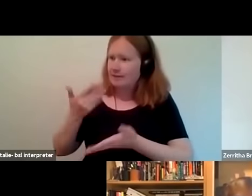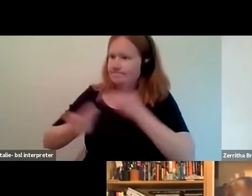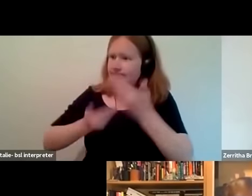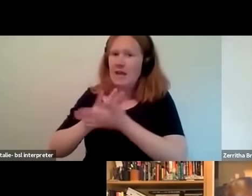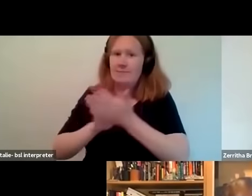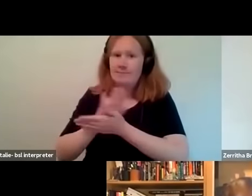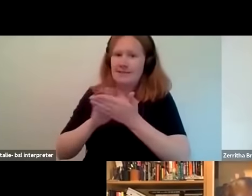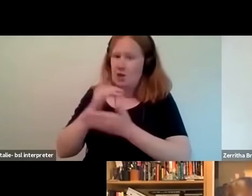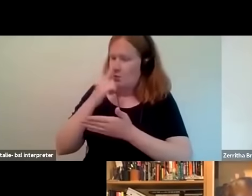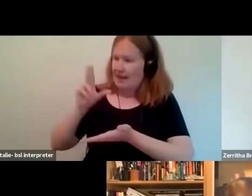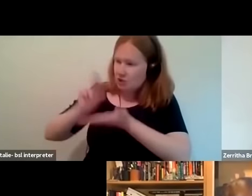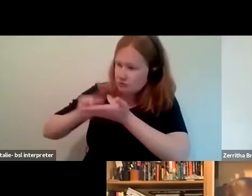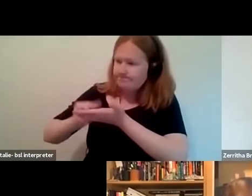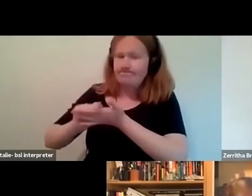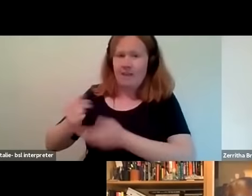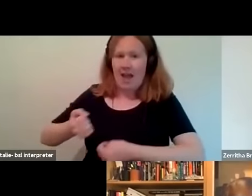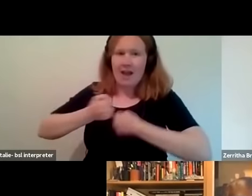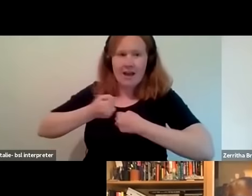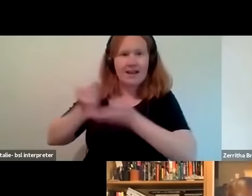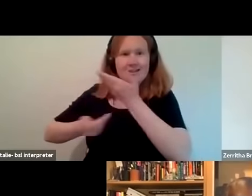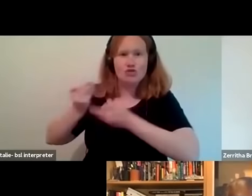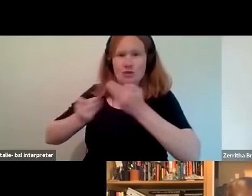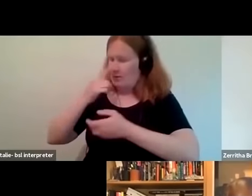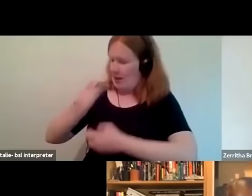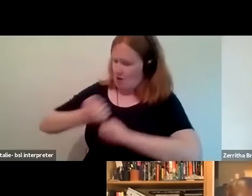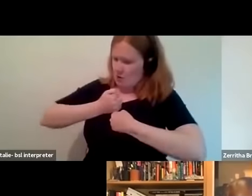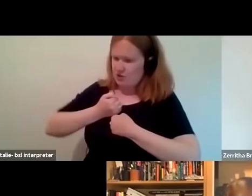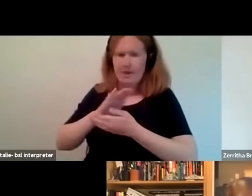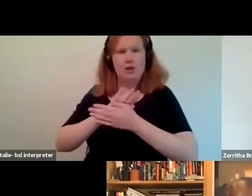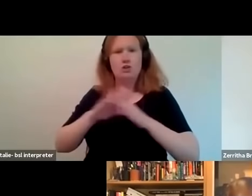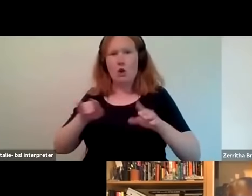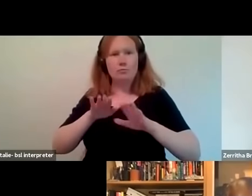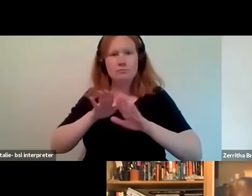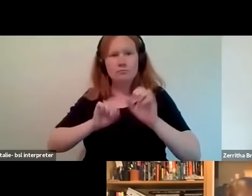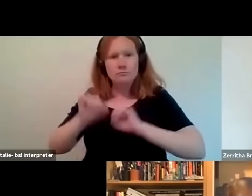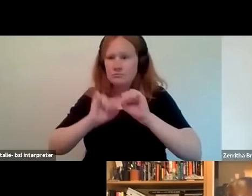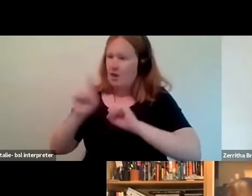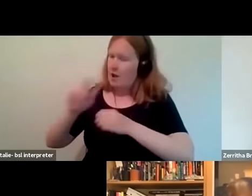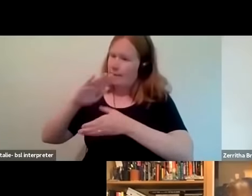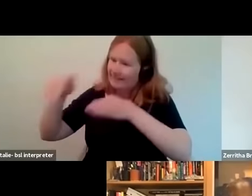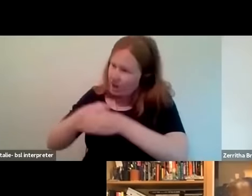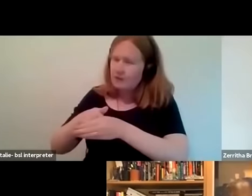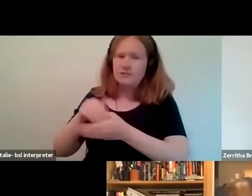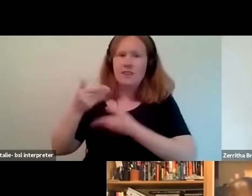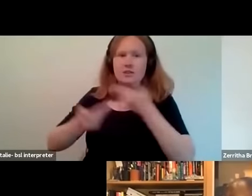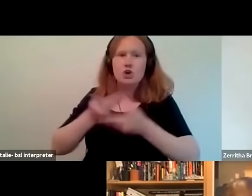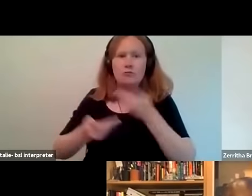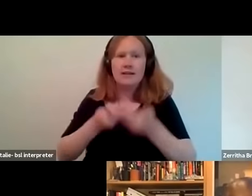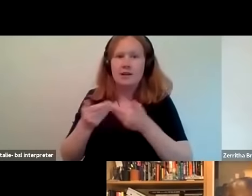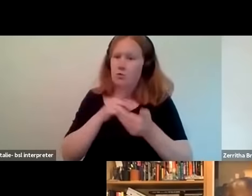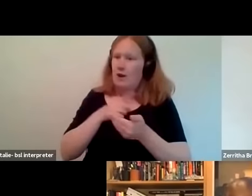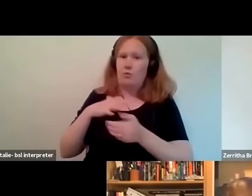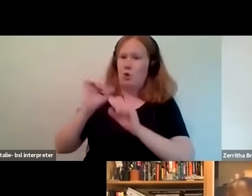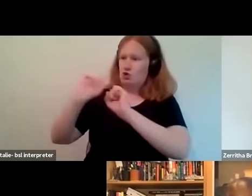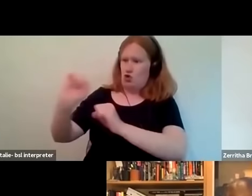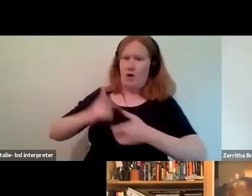document our history and take ownership and if you know don't push against it type thing be part of be part of the story because we want your